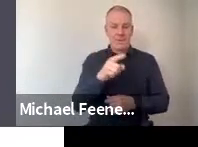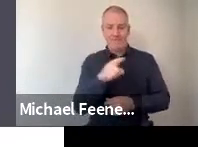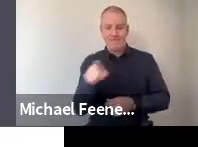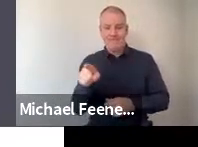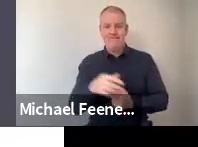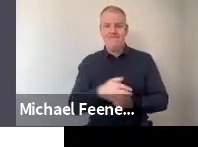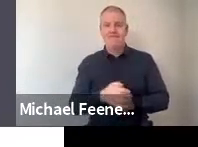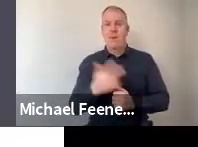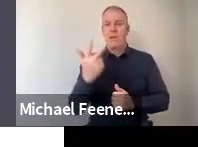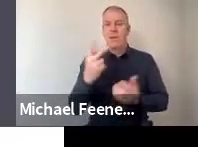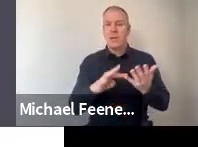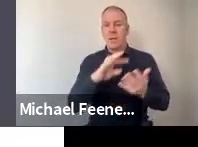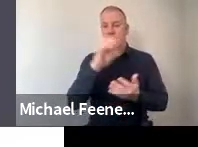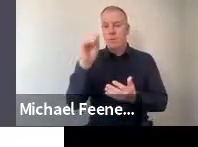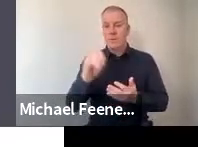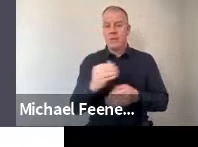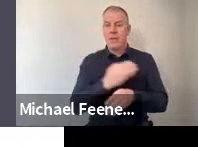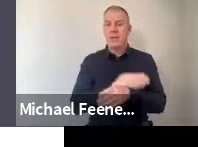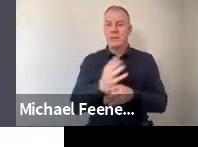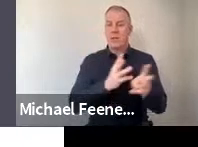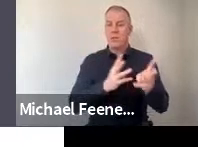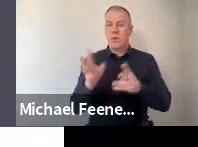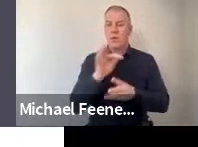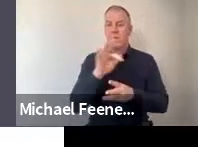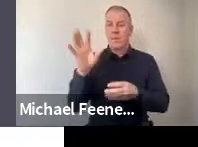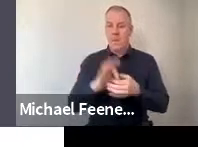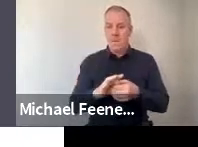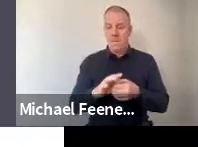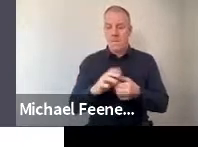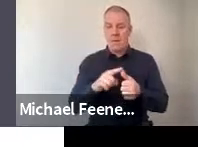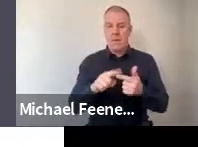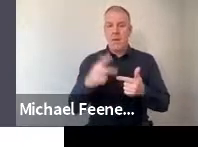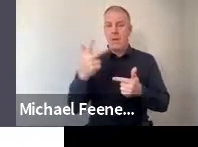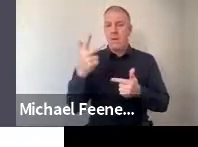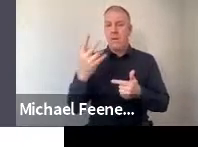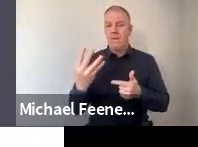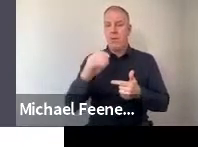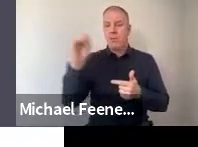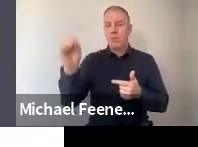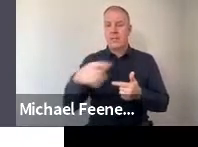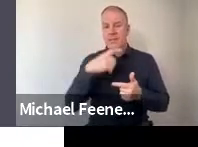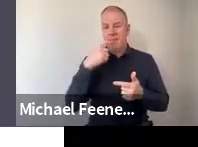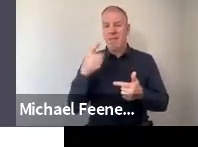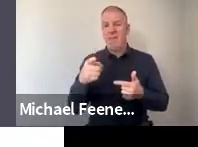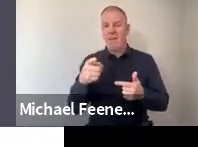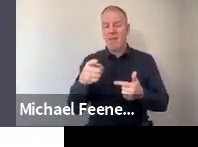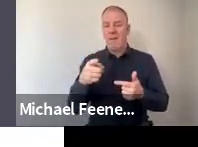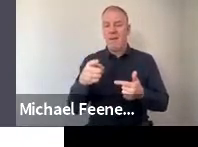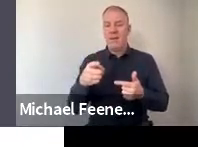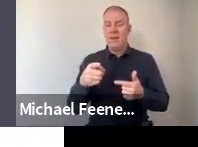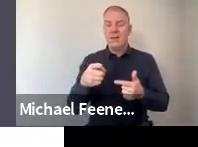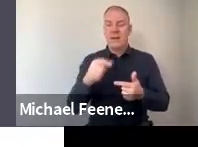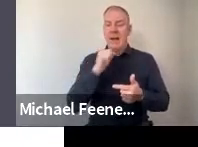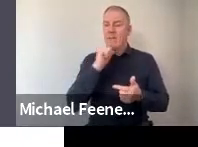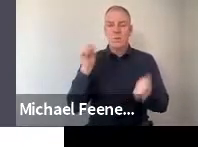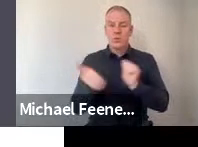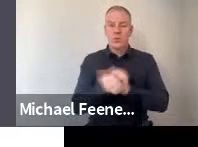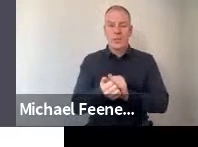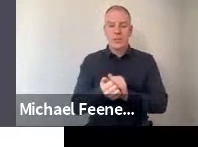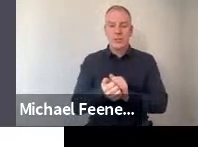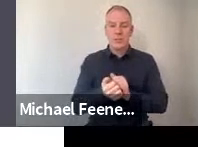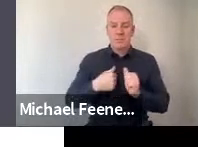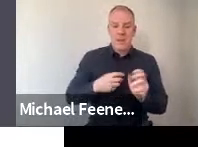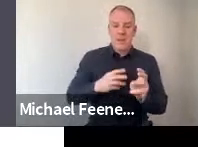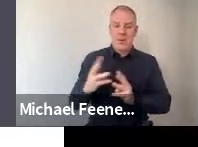39% said they'd started working from home. 34% said there's basically been no change to